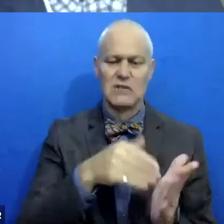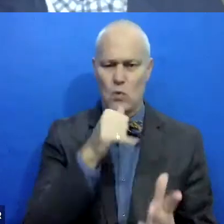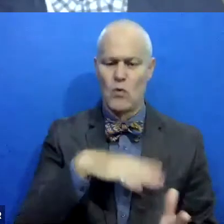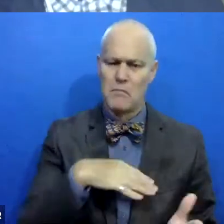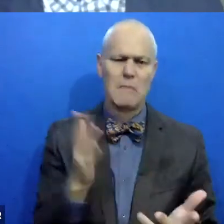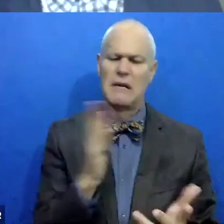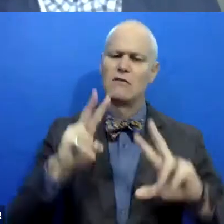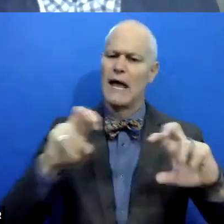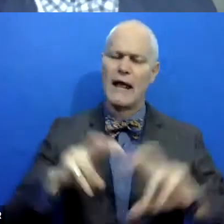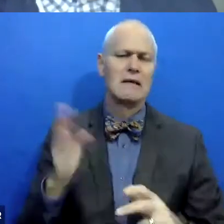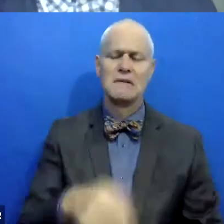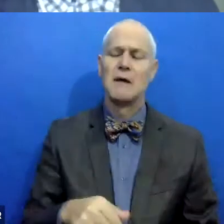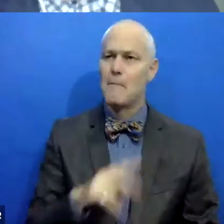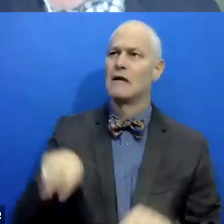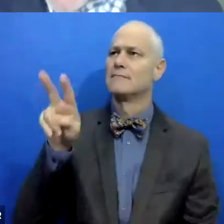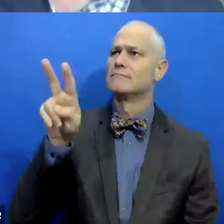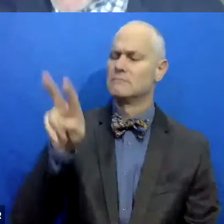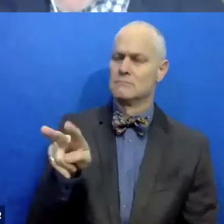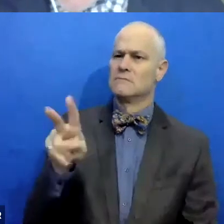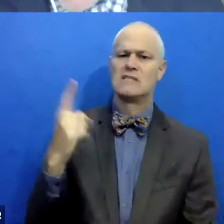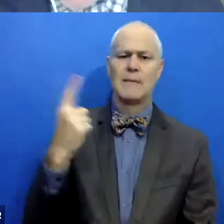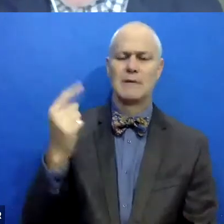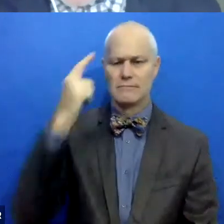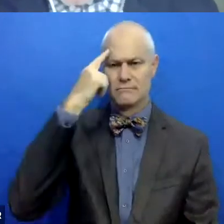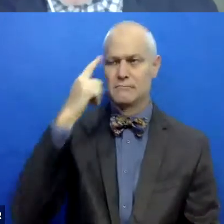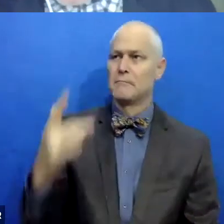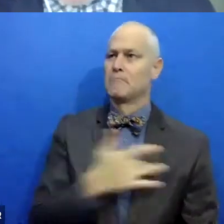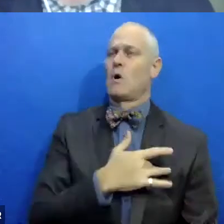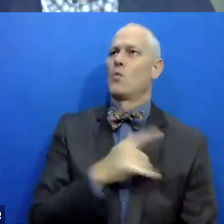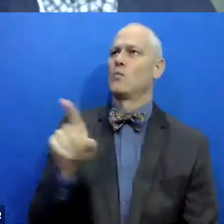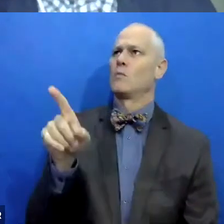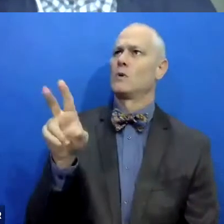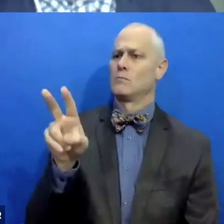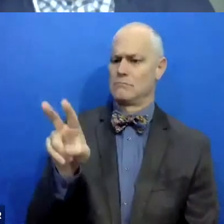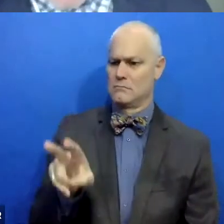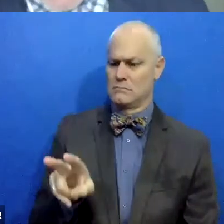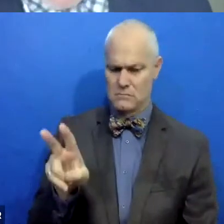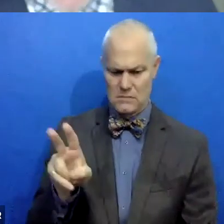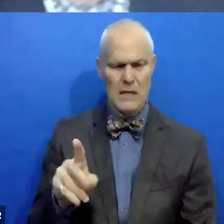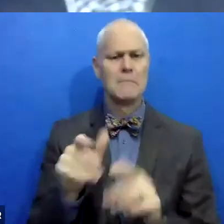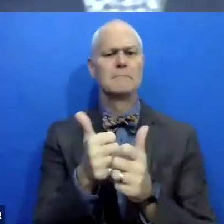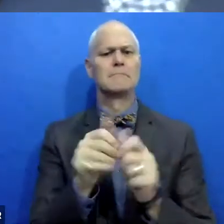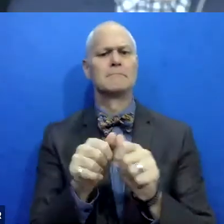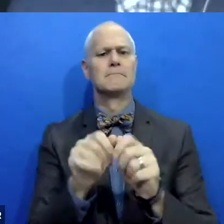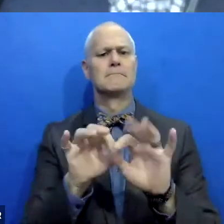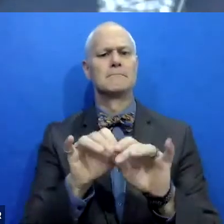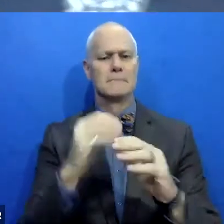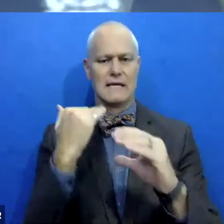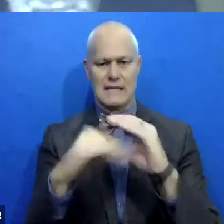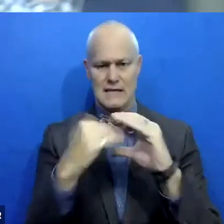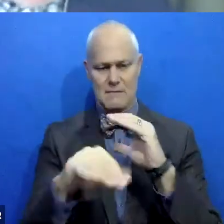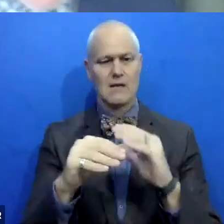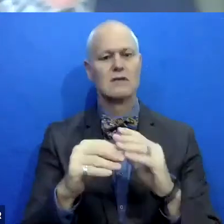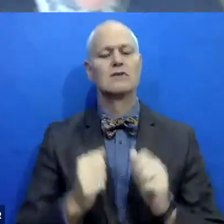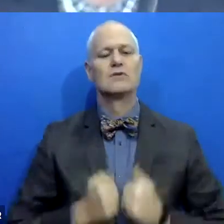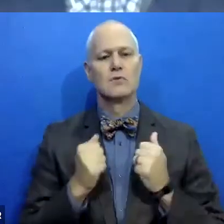And I did that in that moment or something made me do it. And I fired off an email to the director of student health services